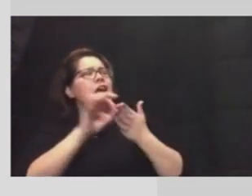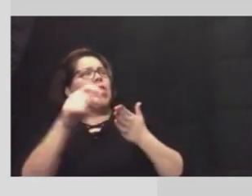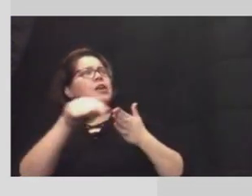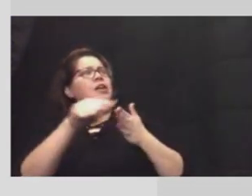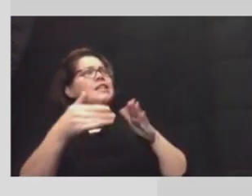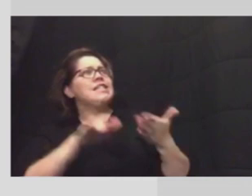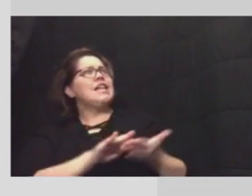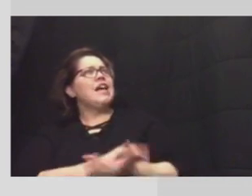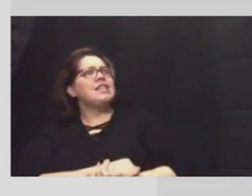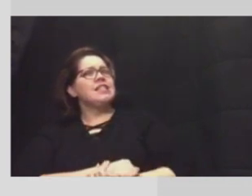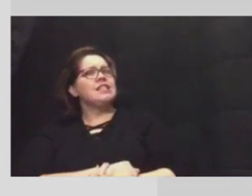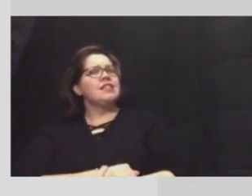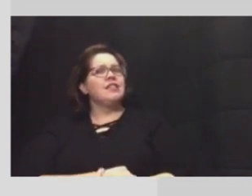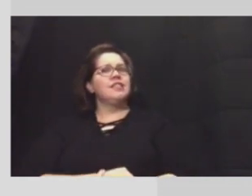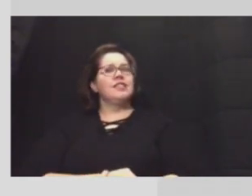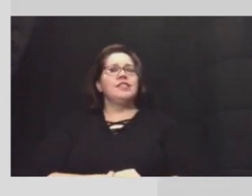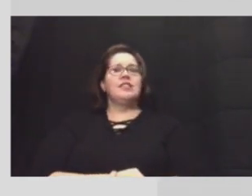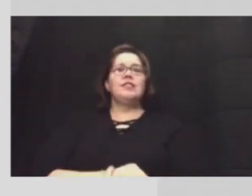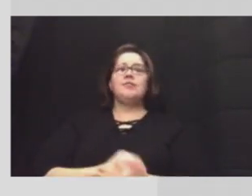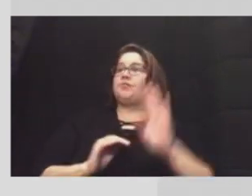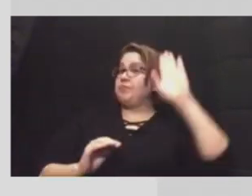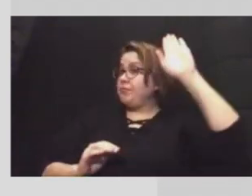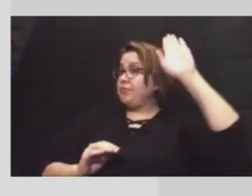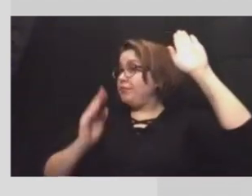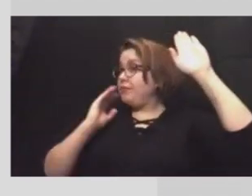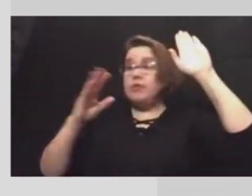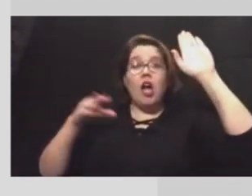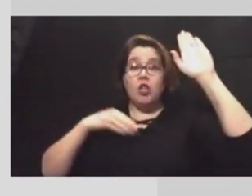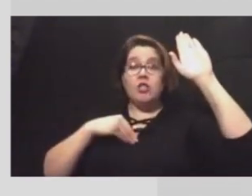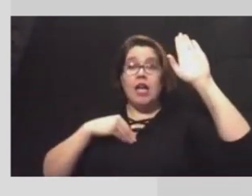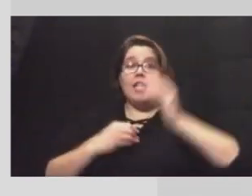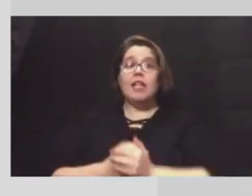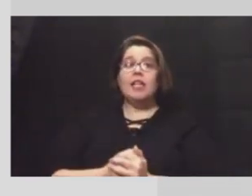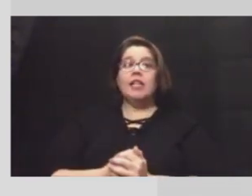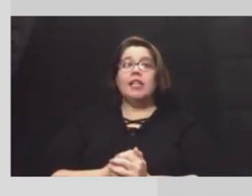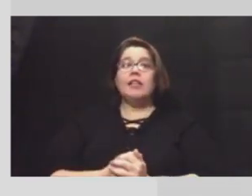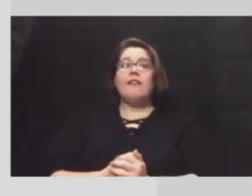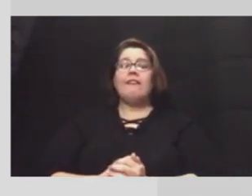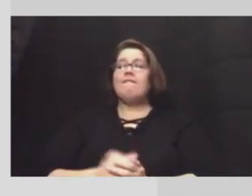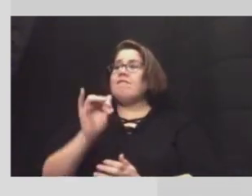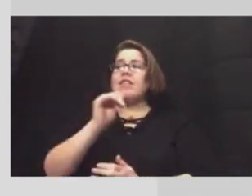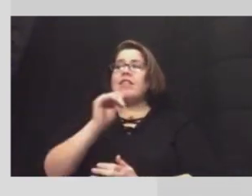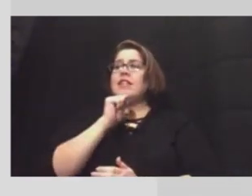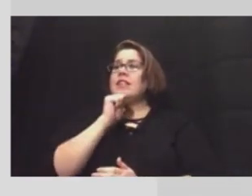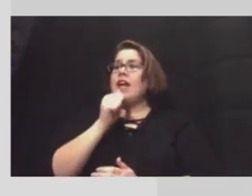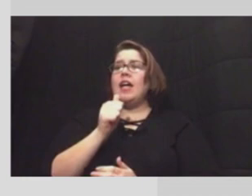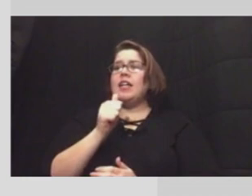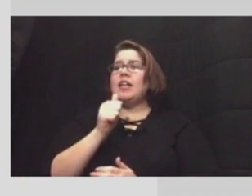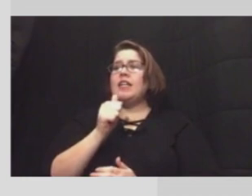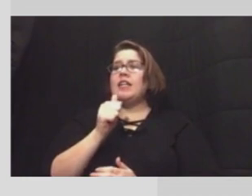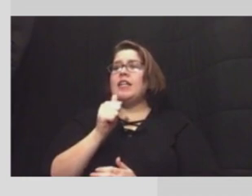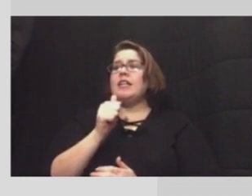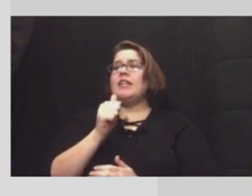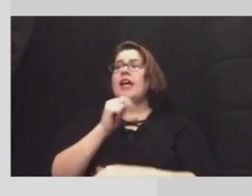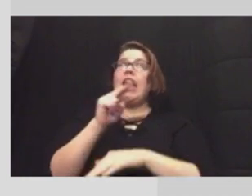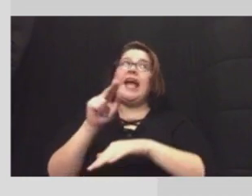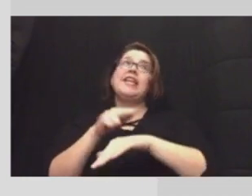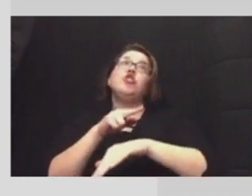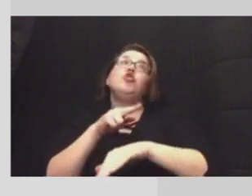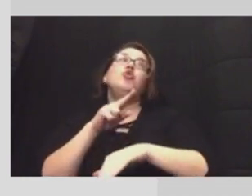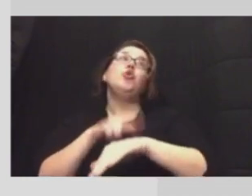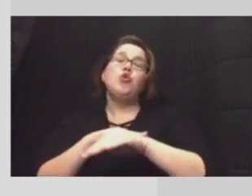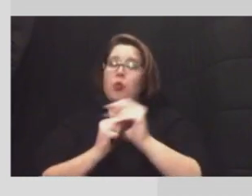i can take that that's not um a usual tract